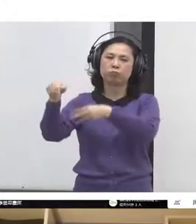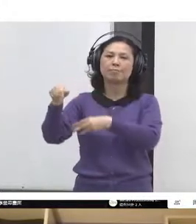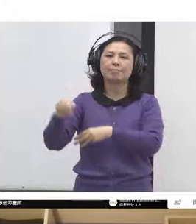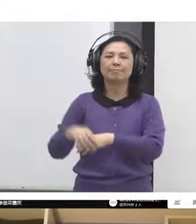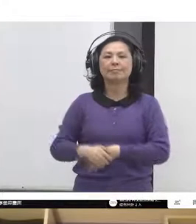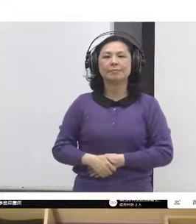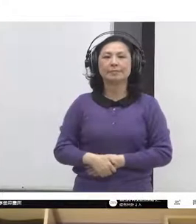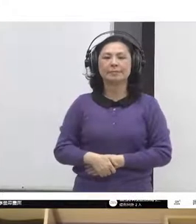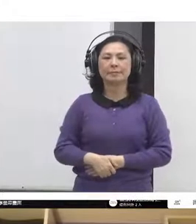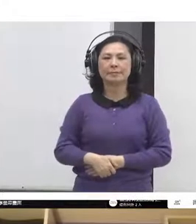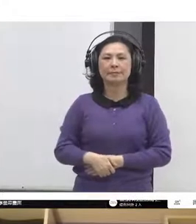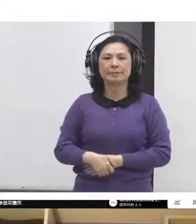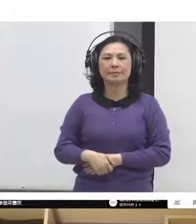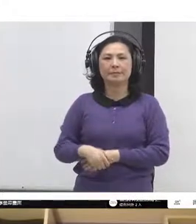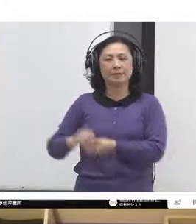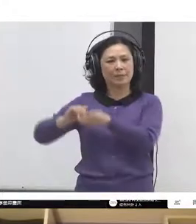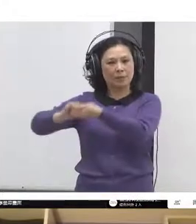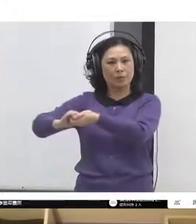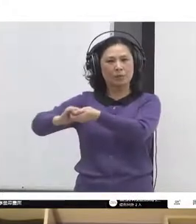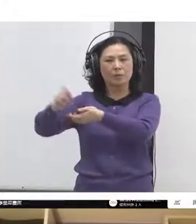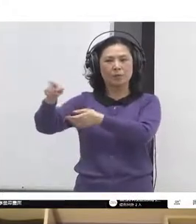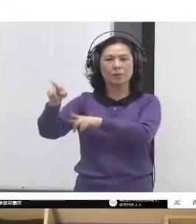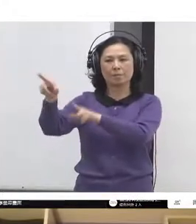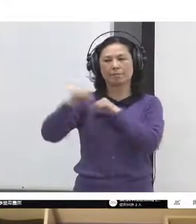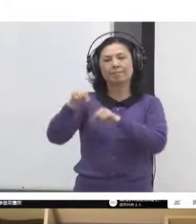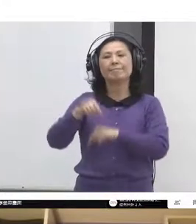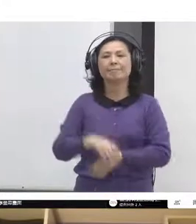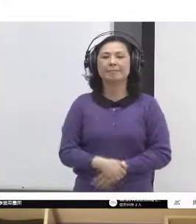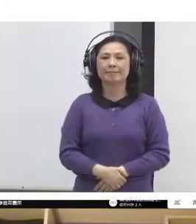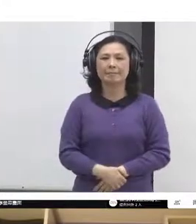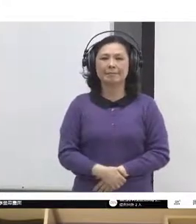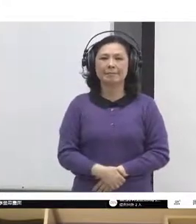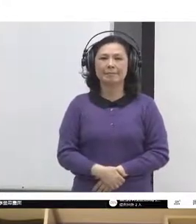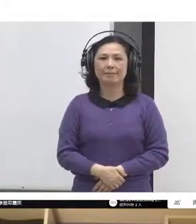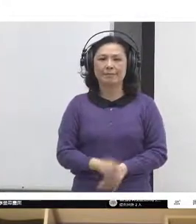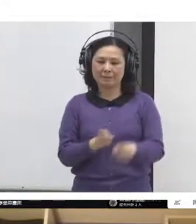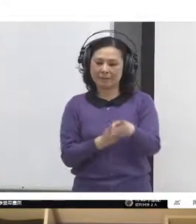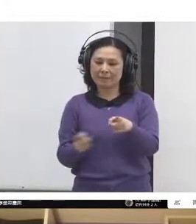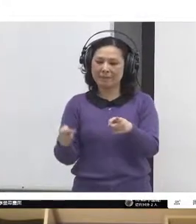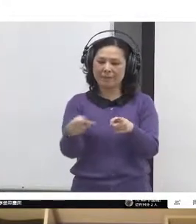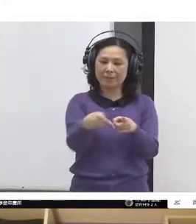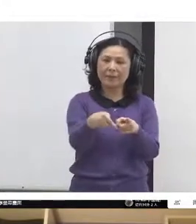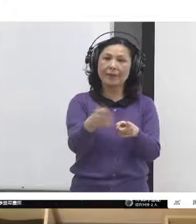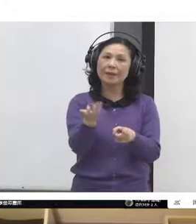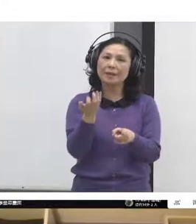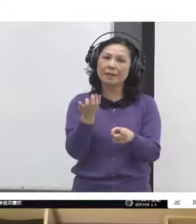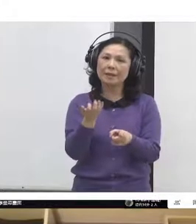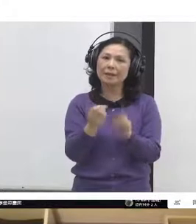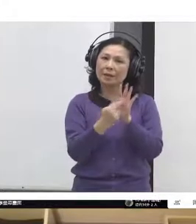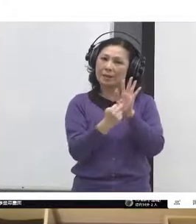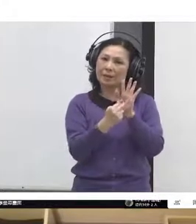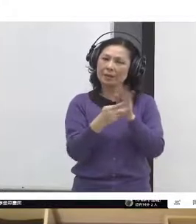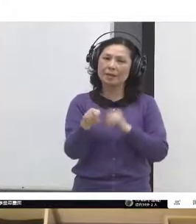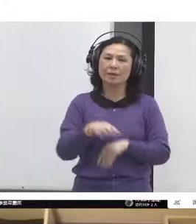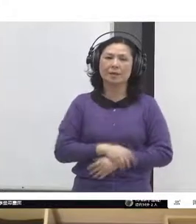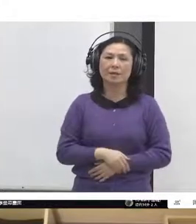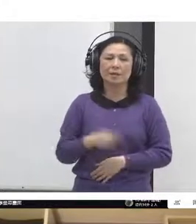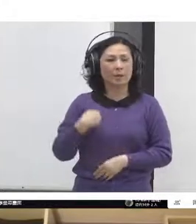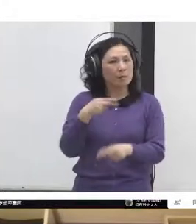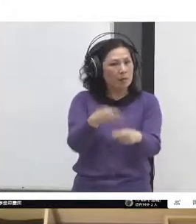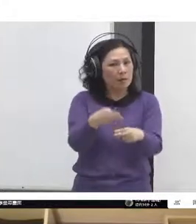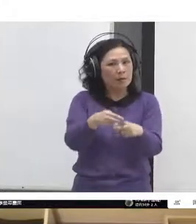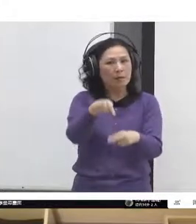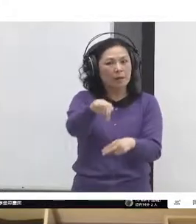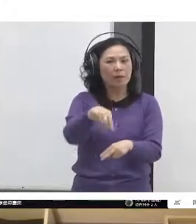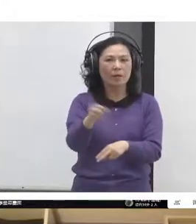So just going back to what I hinted at earlier is that we believe, I certainly believe there's two fundamentals. Yes,